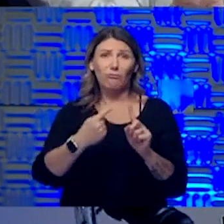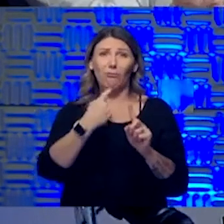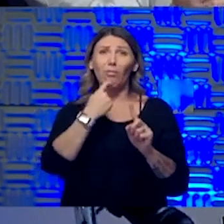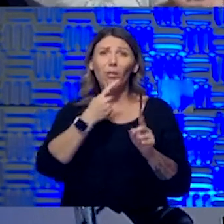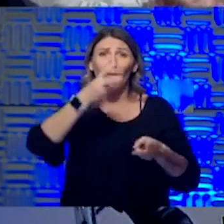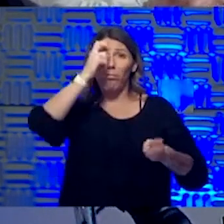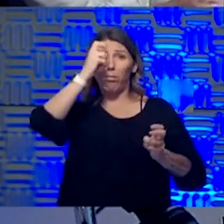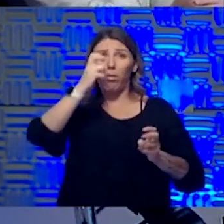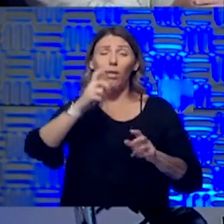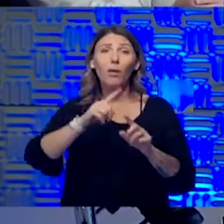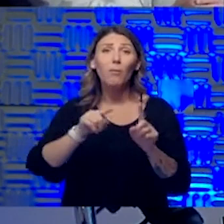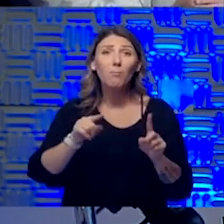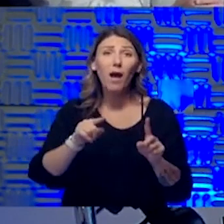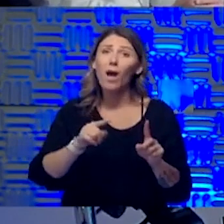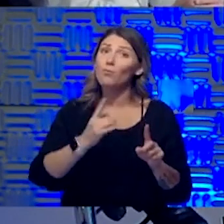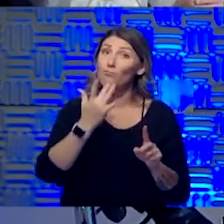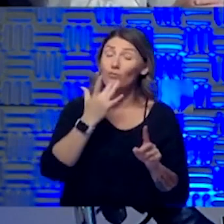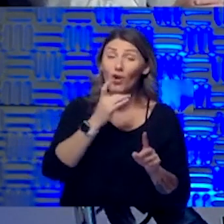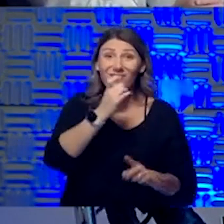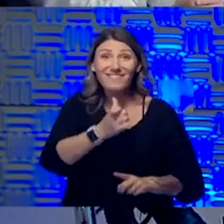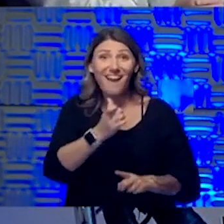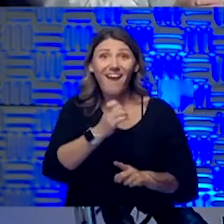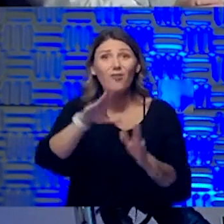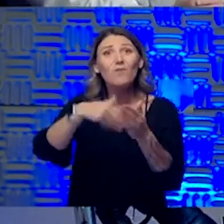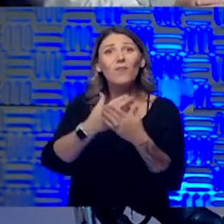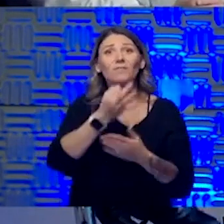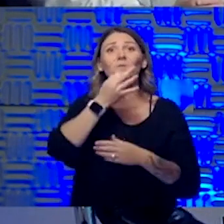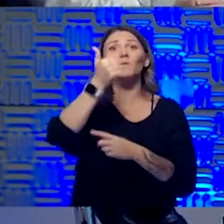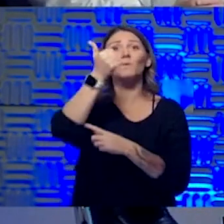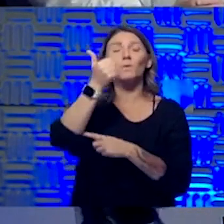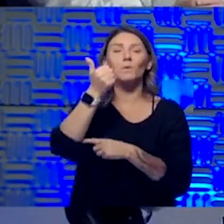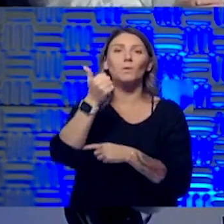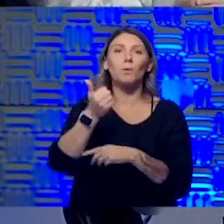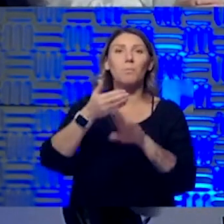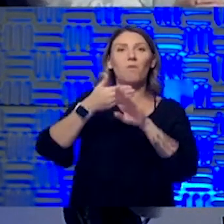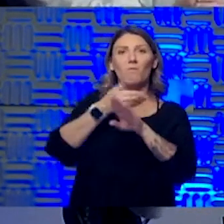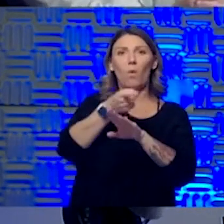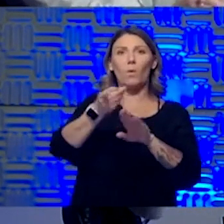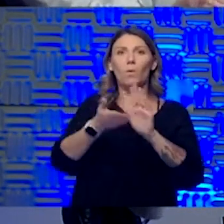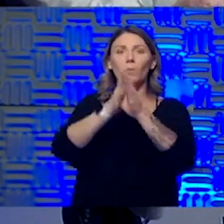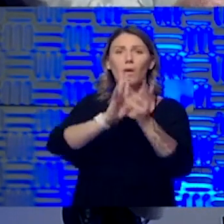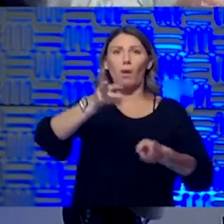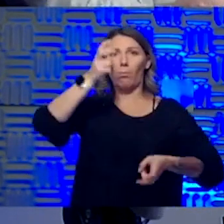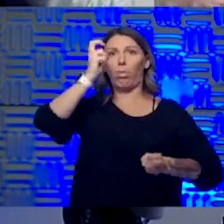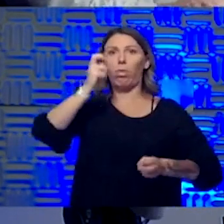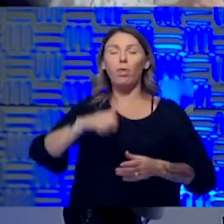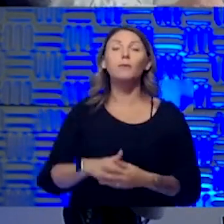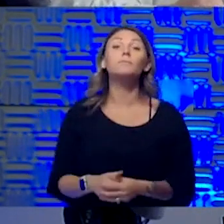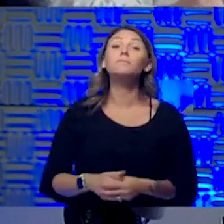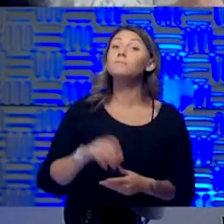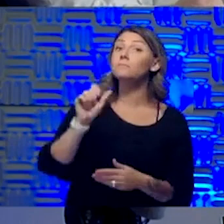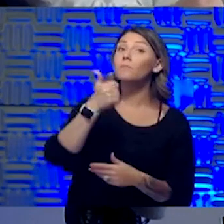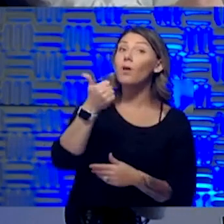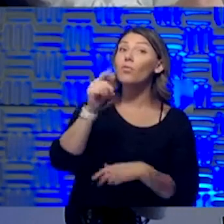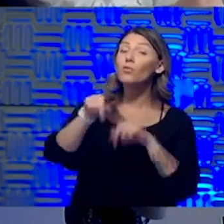to. So please. Yeah. Please come sooner before you reach that point. Yeah. Yeah. Yeah. It's imperative. All right. Other questions?